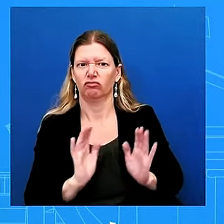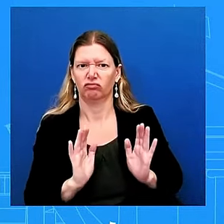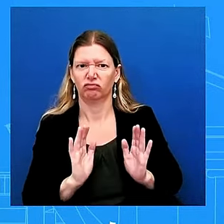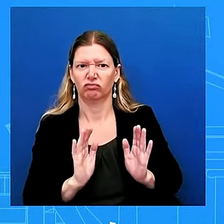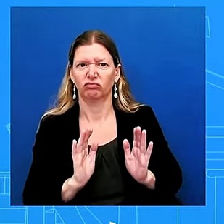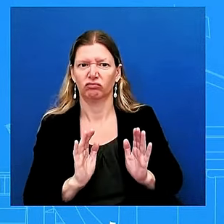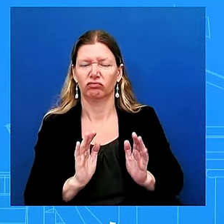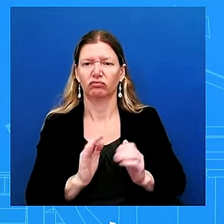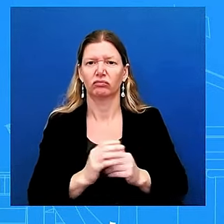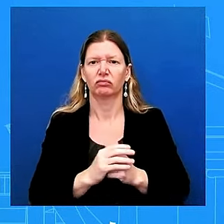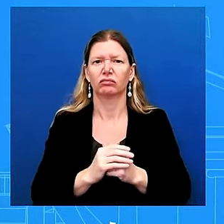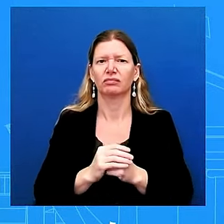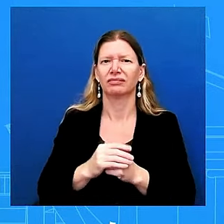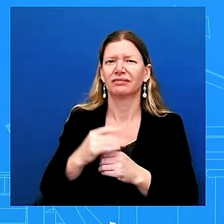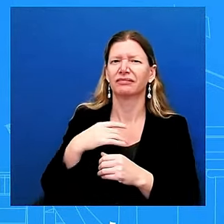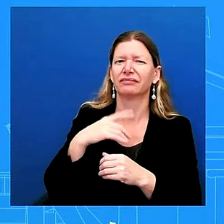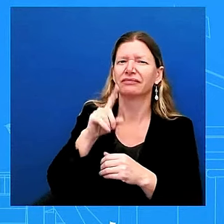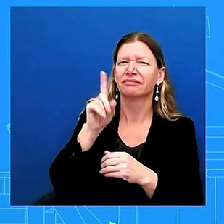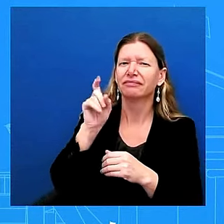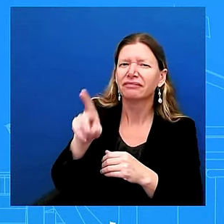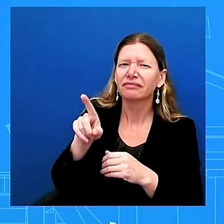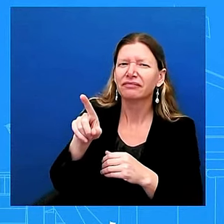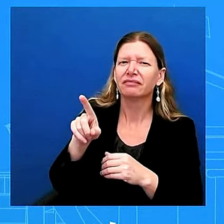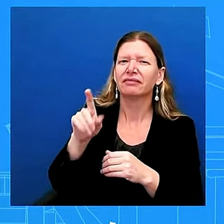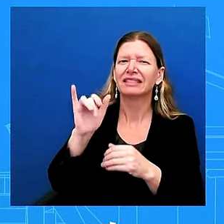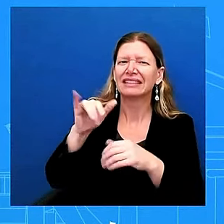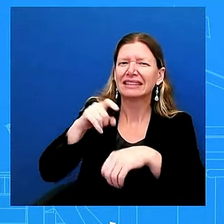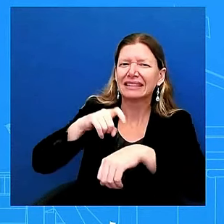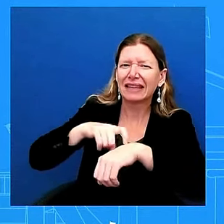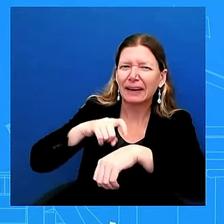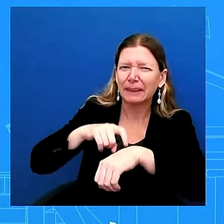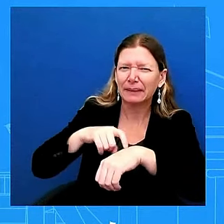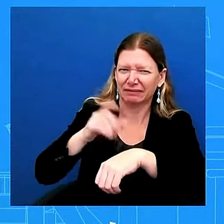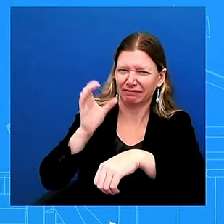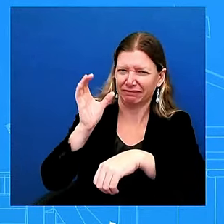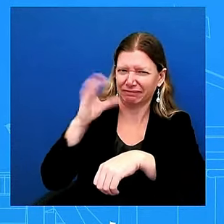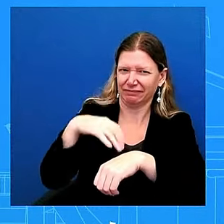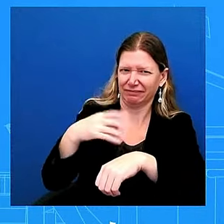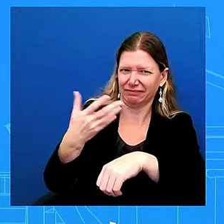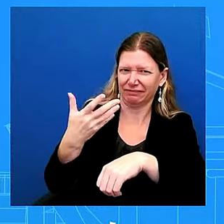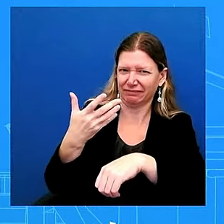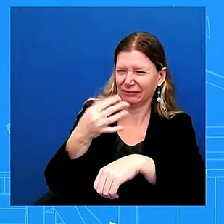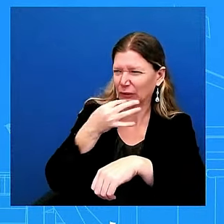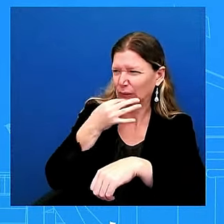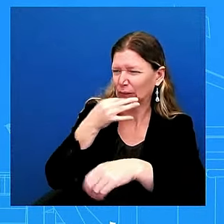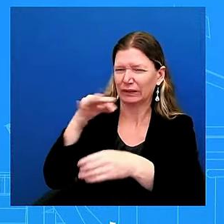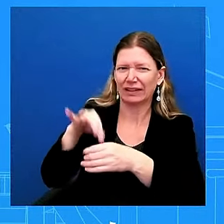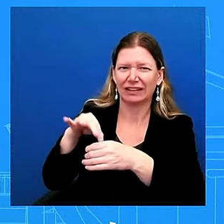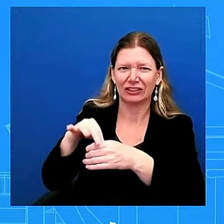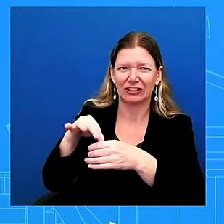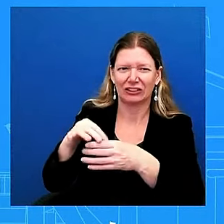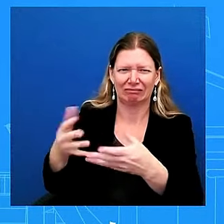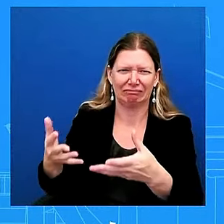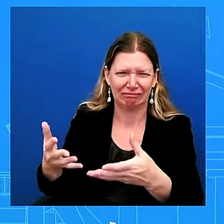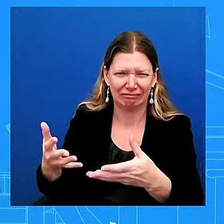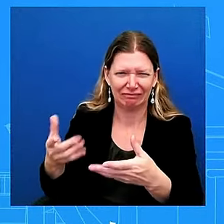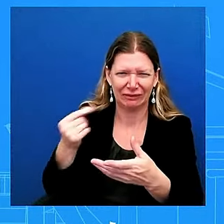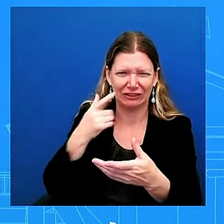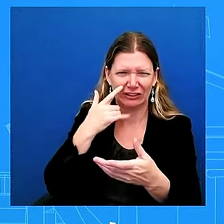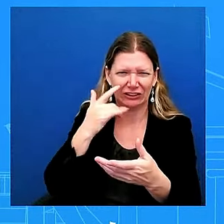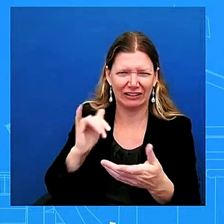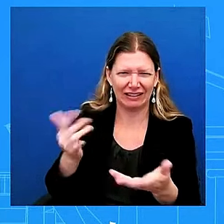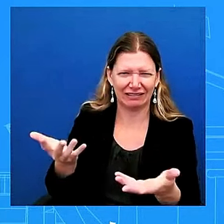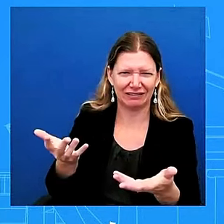drawdown what what does that communicate so look um i think if you think about the drawdown it is pretty much consistent